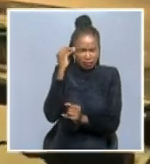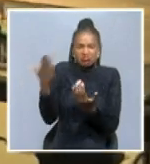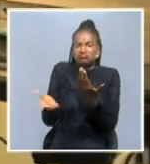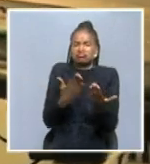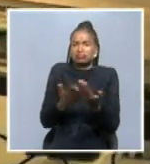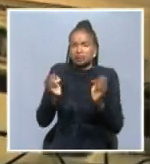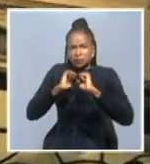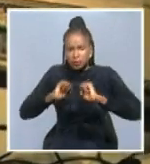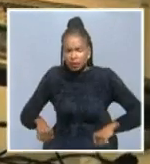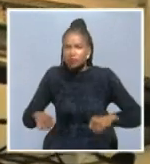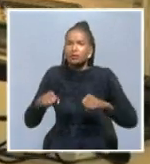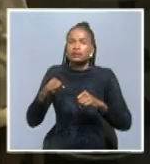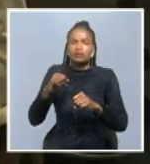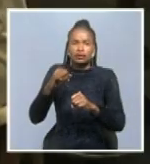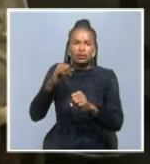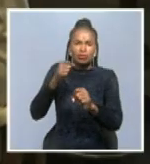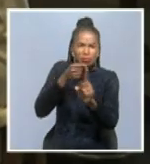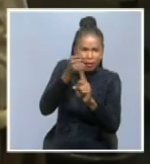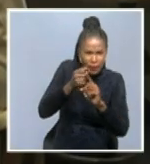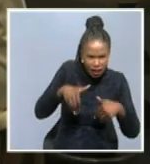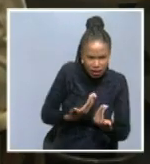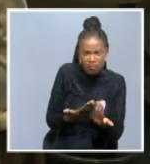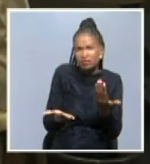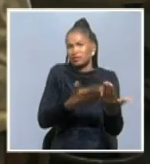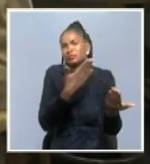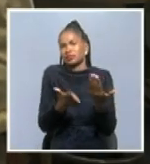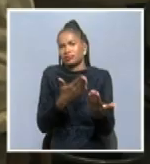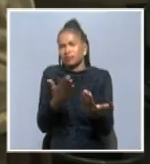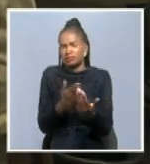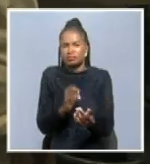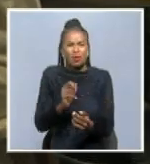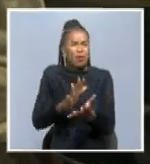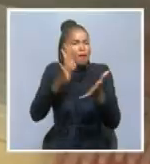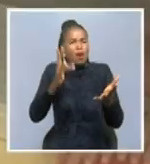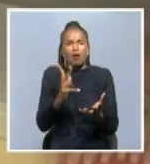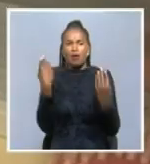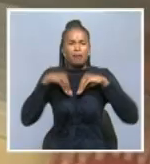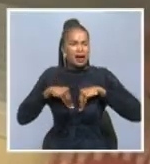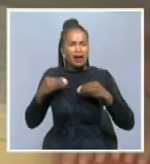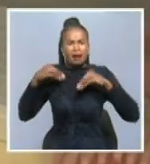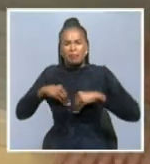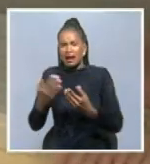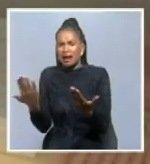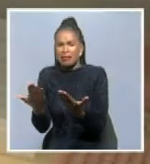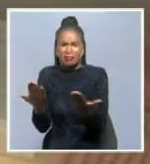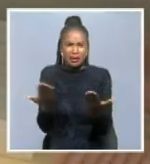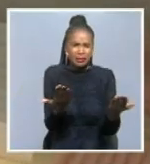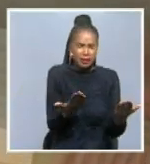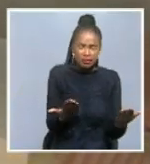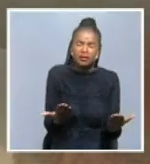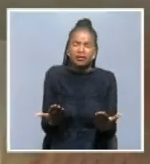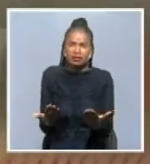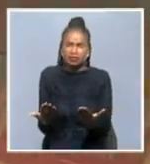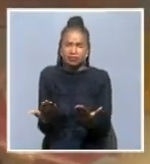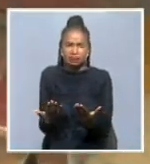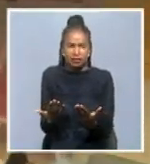where are the issues or where are we seeing more affected cases within our